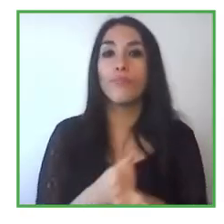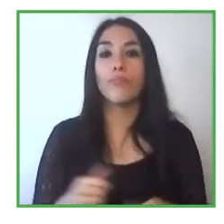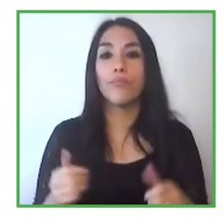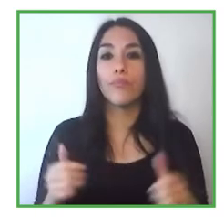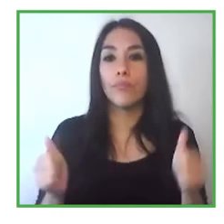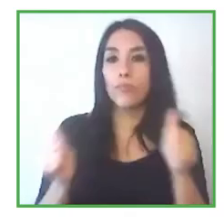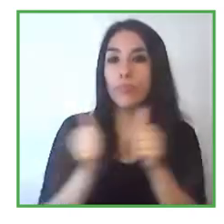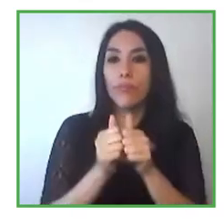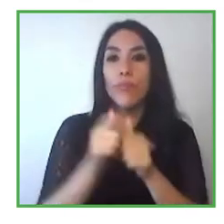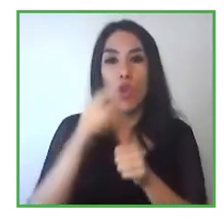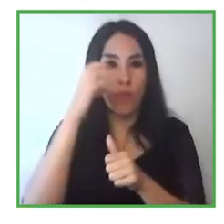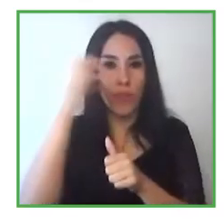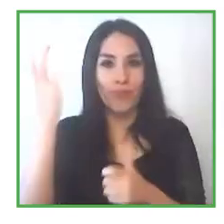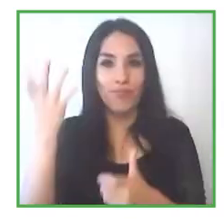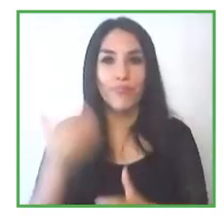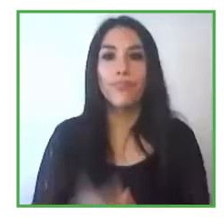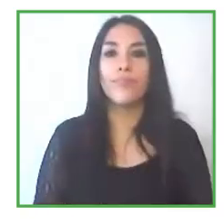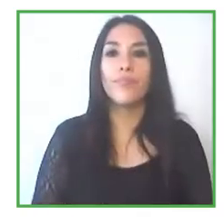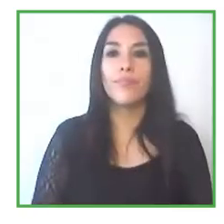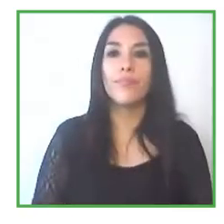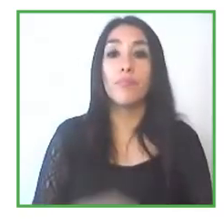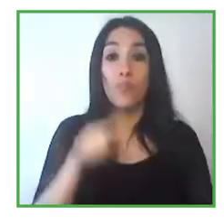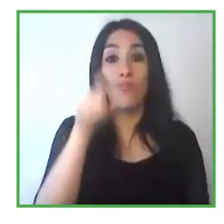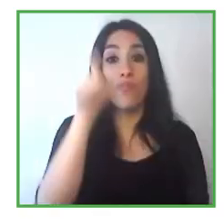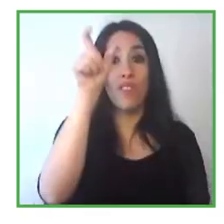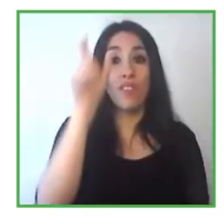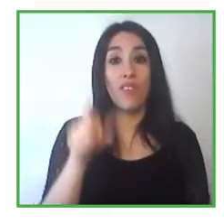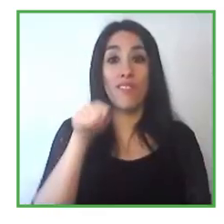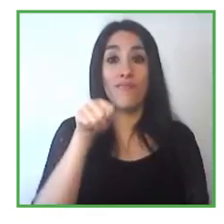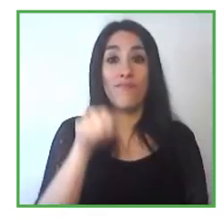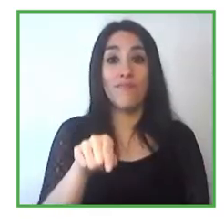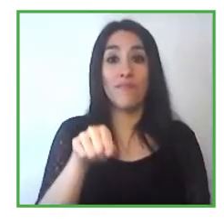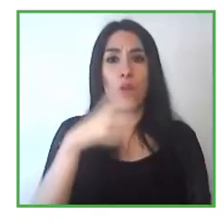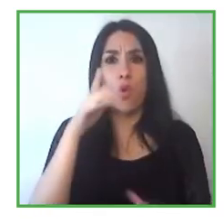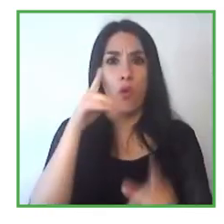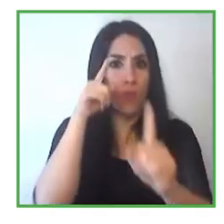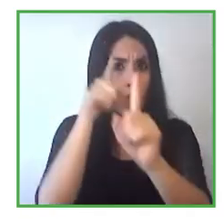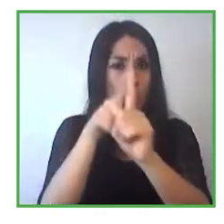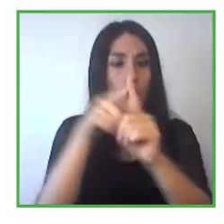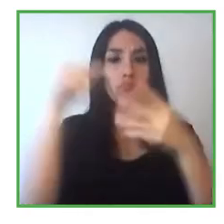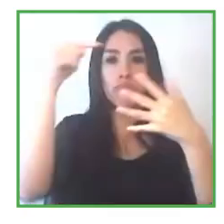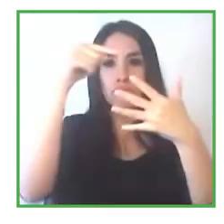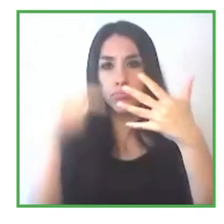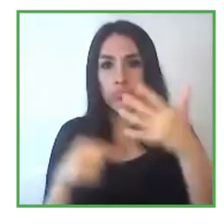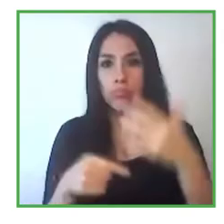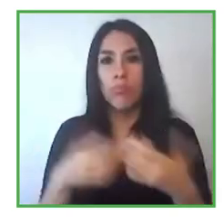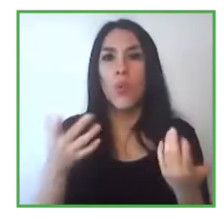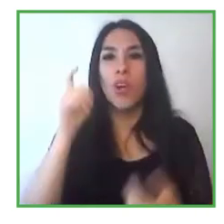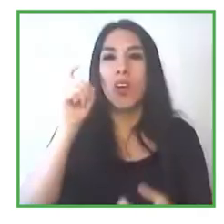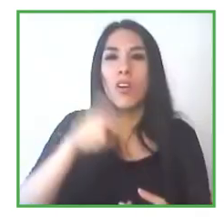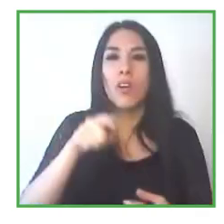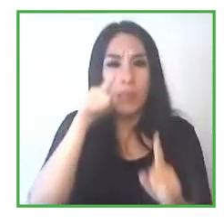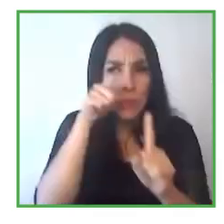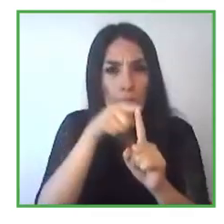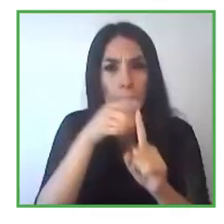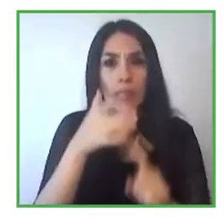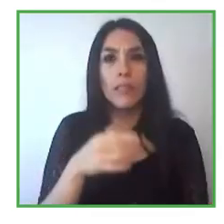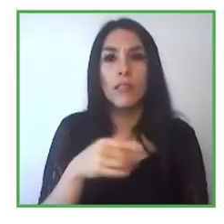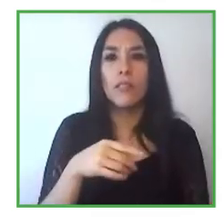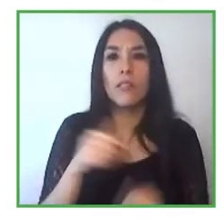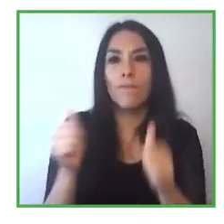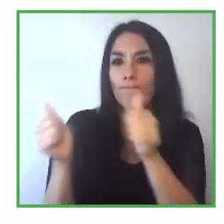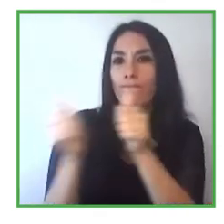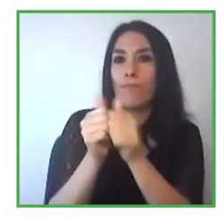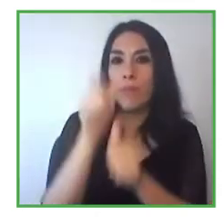asia we need a long time to be resolved it's solution of prejudice that are in the formation of the each person